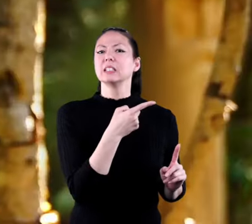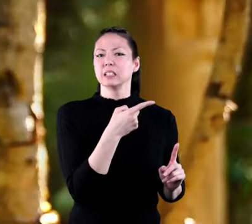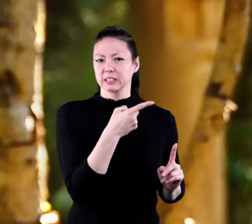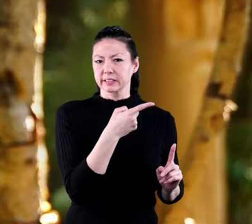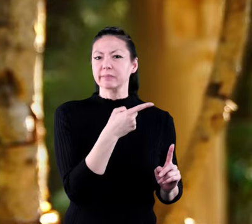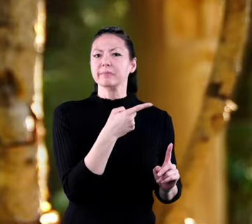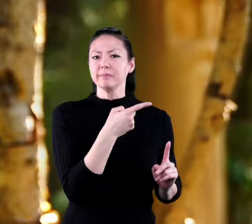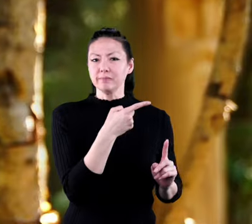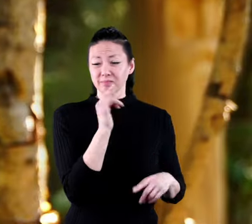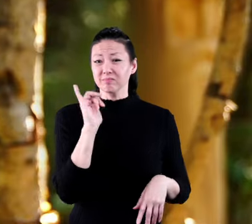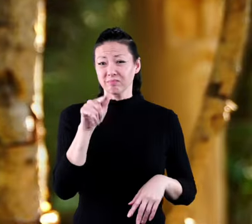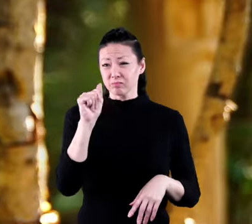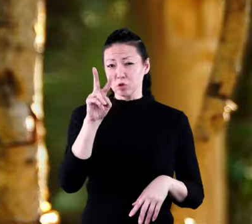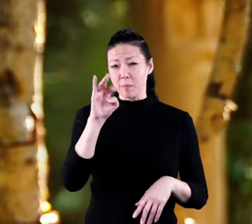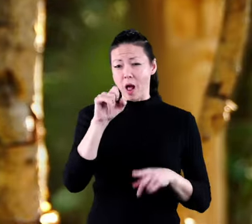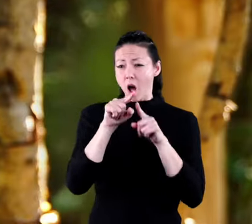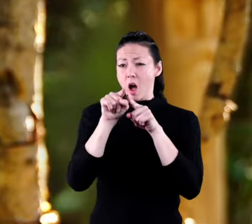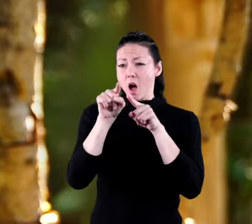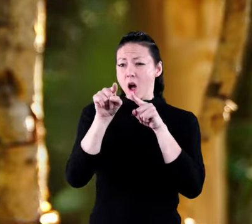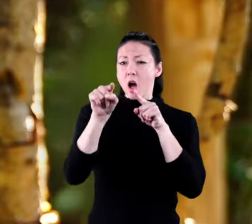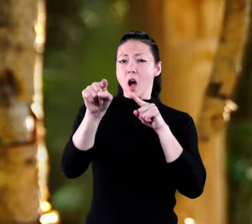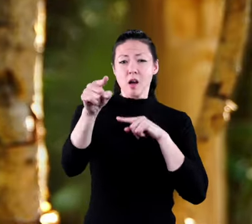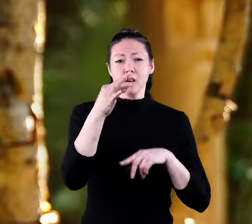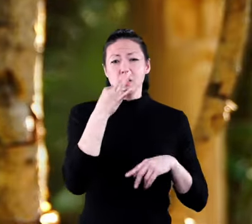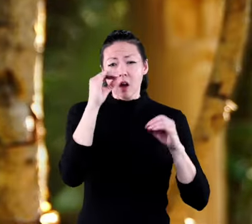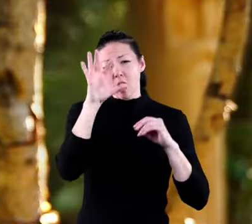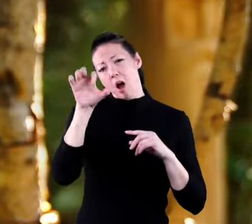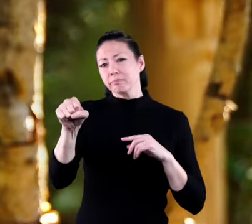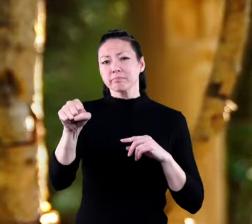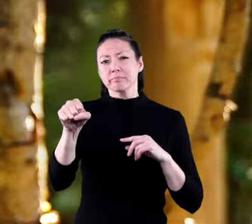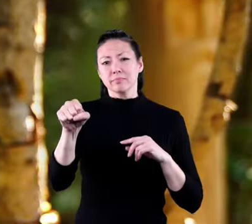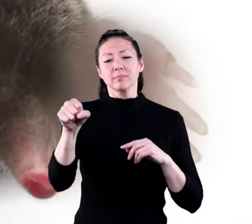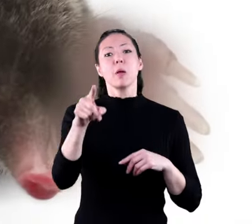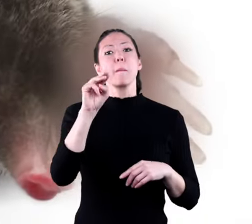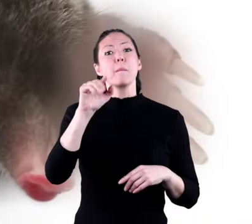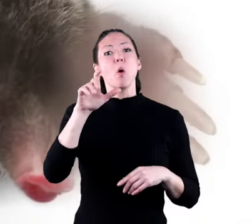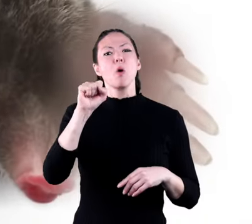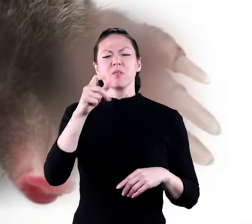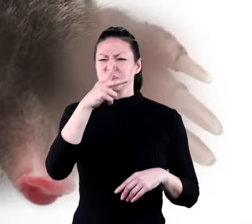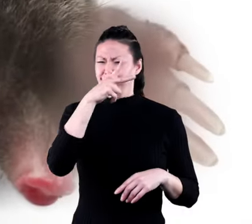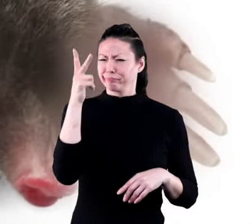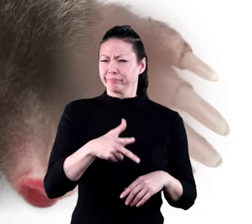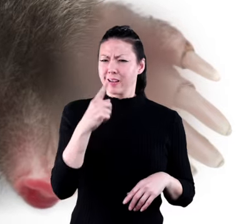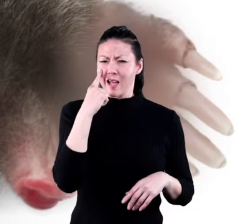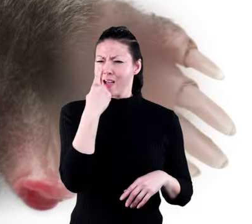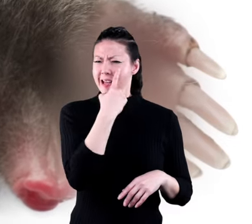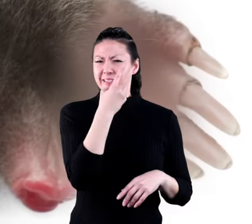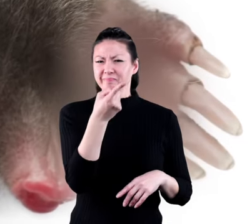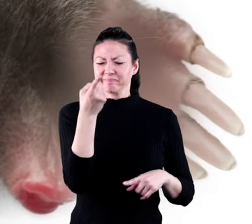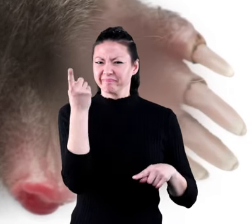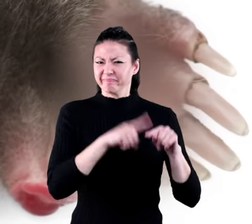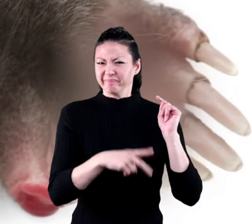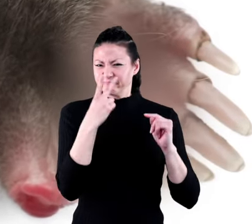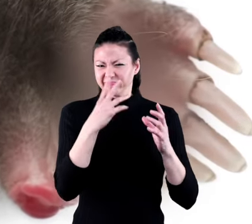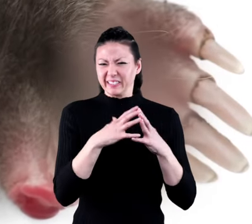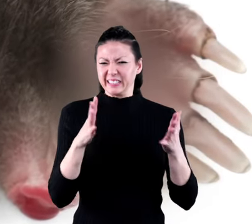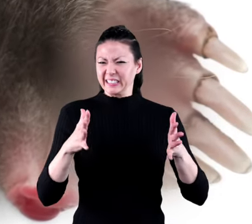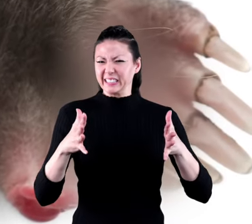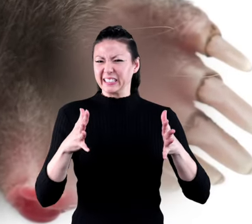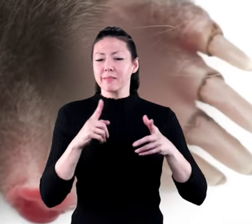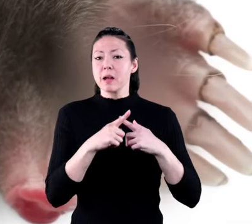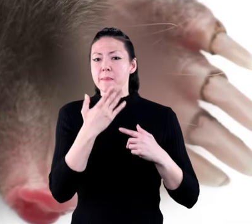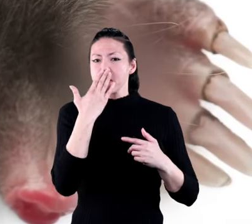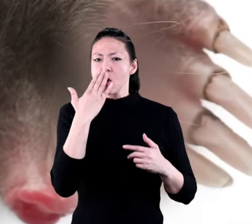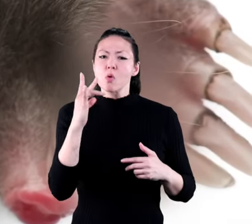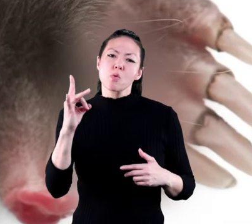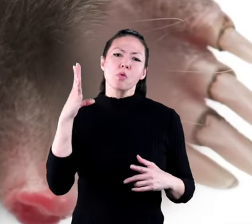camouflage prey from up to two miles away moles have poor eyesight so they use their